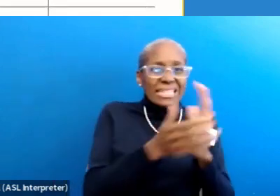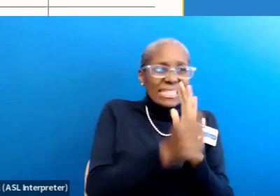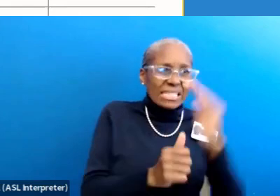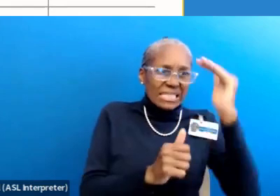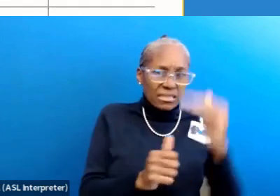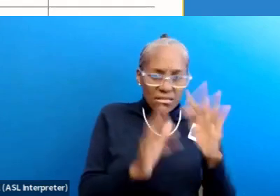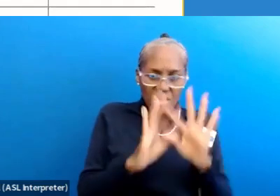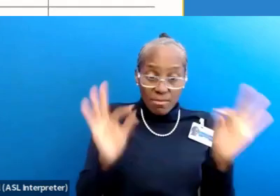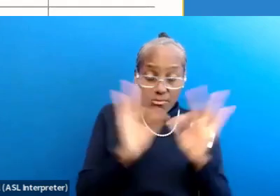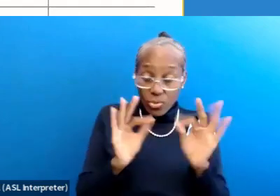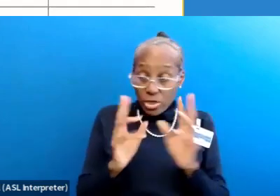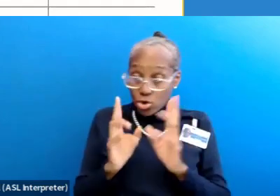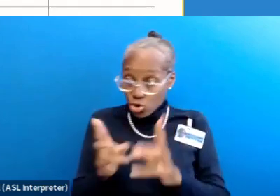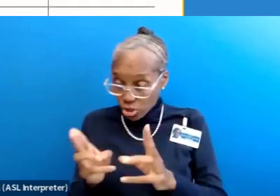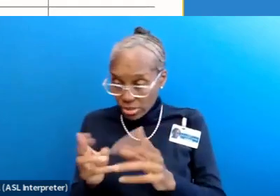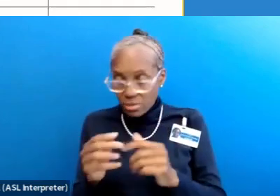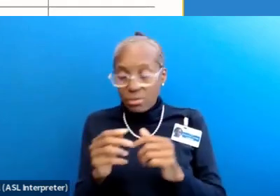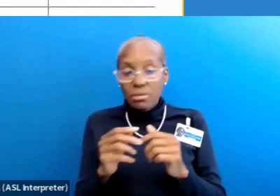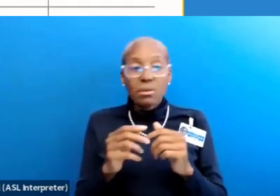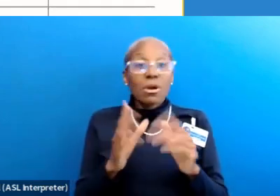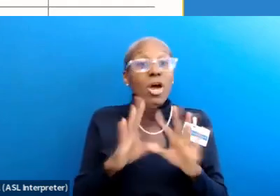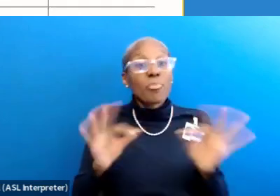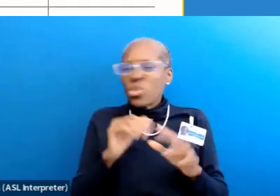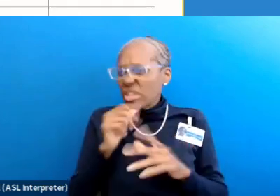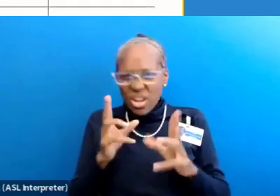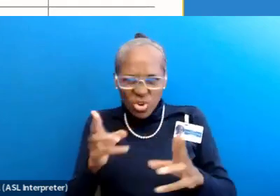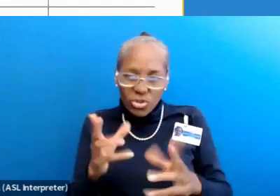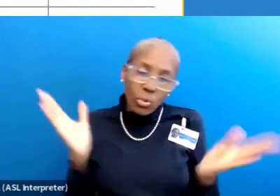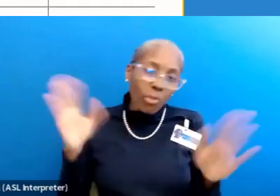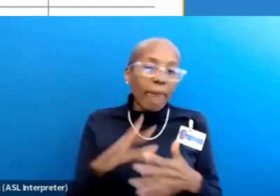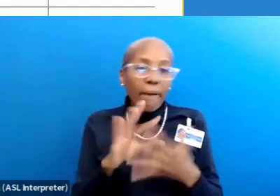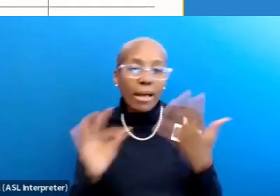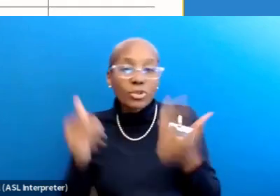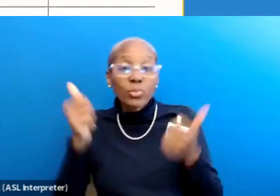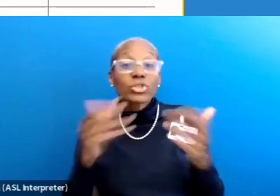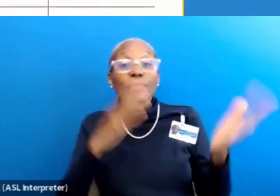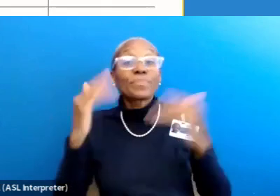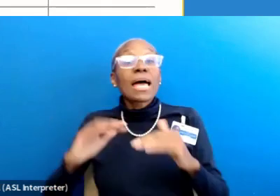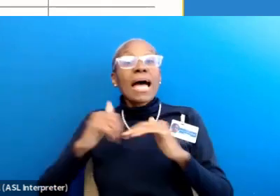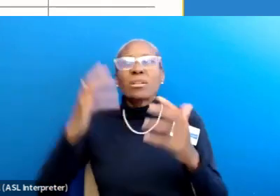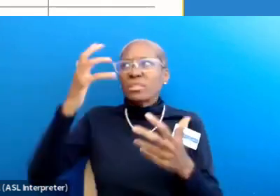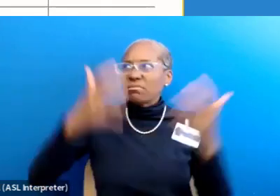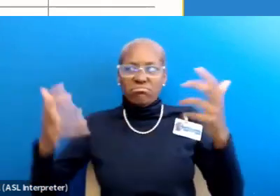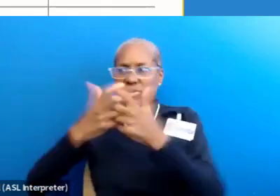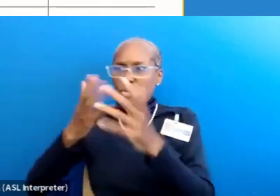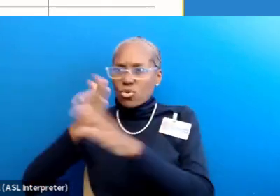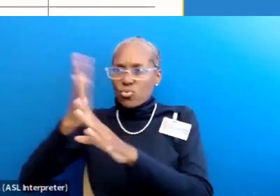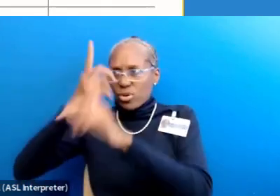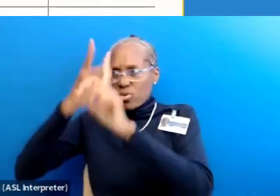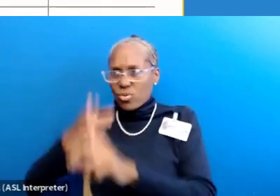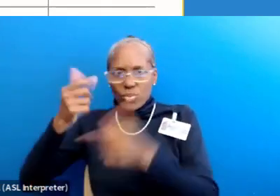important and urgent? Important but not urgent? Or just optional? And finally, how is it aligned with my career goals?